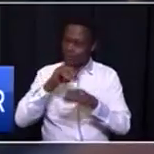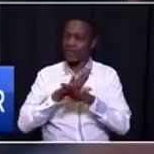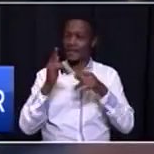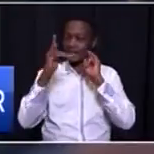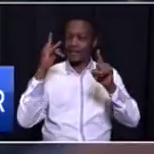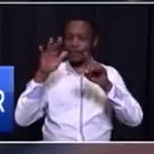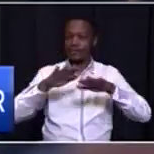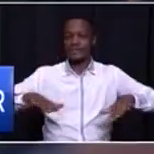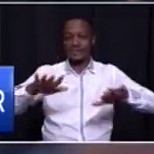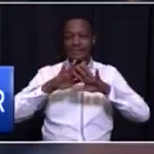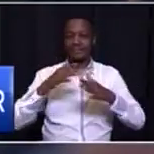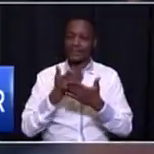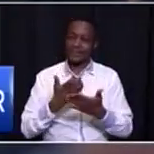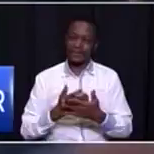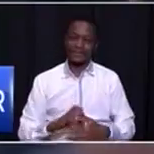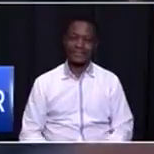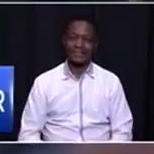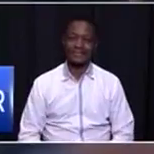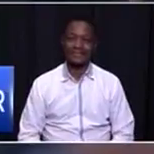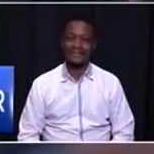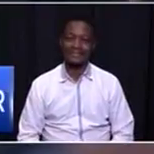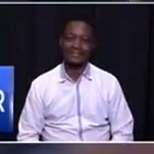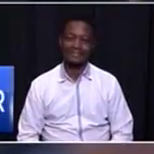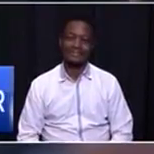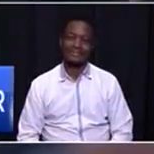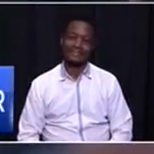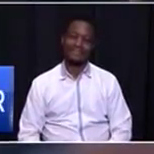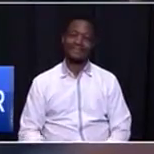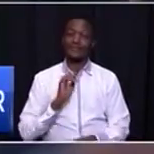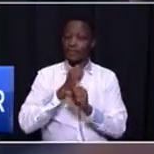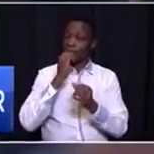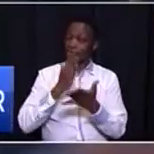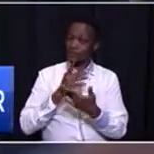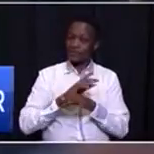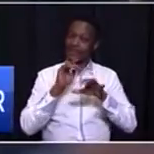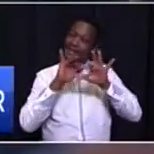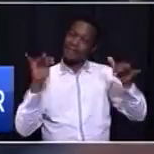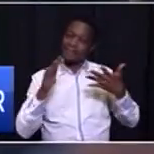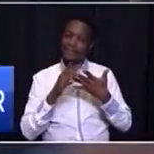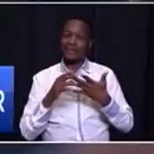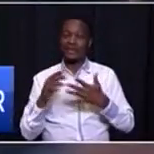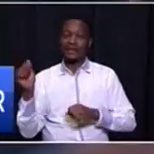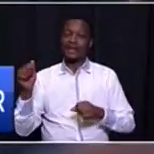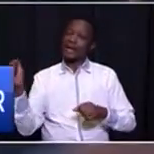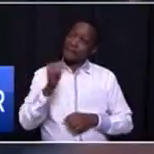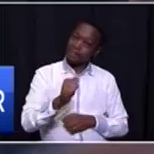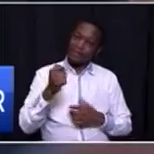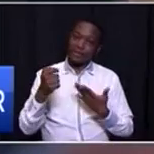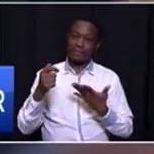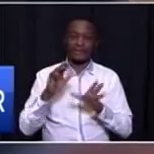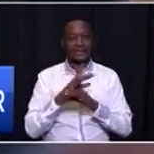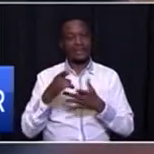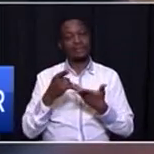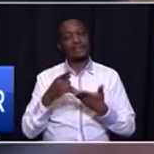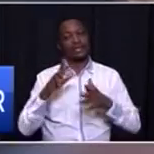economy. We will also make sure that our public employment schemes, 50% of all